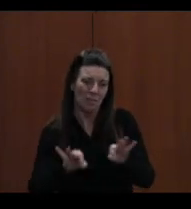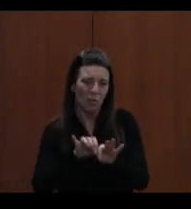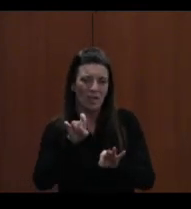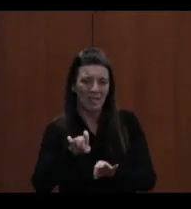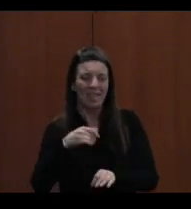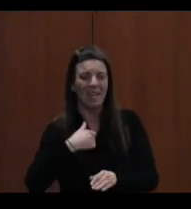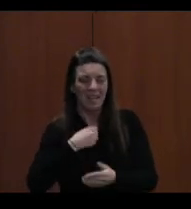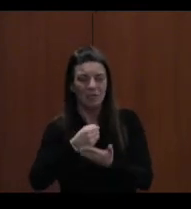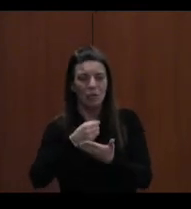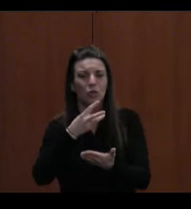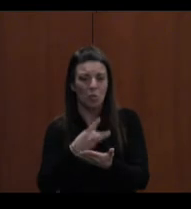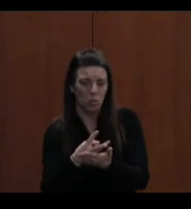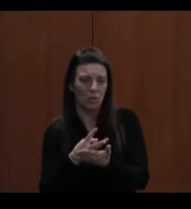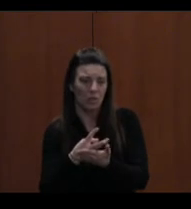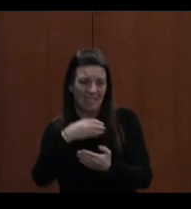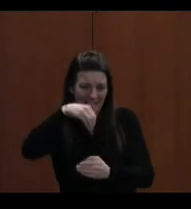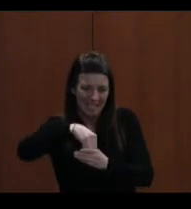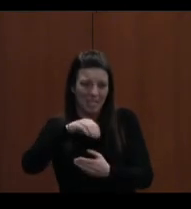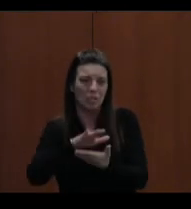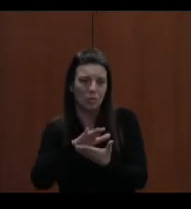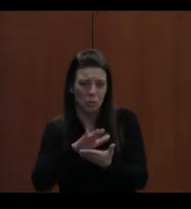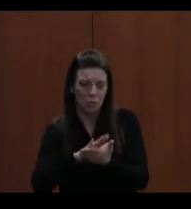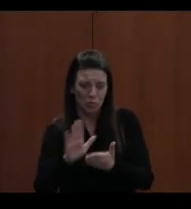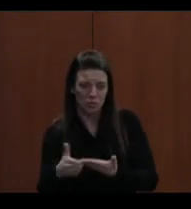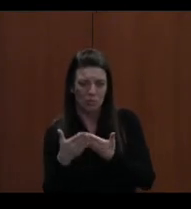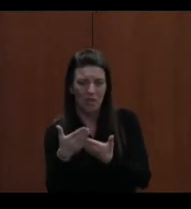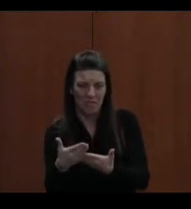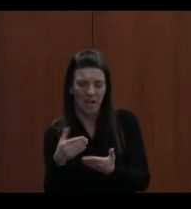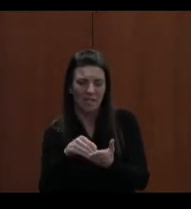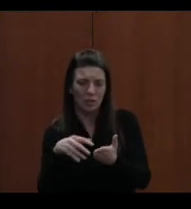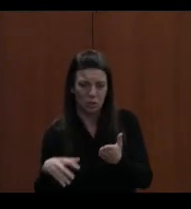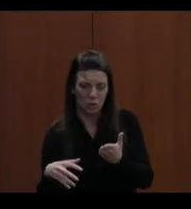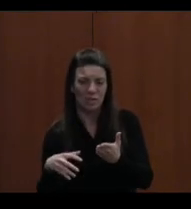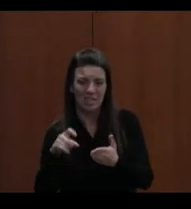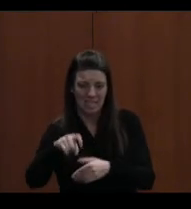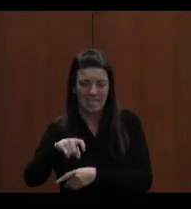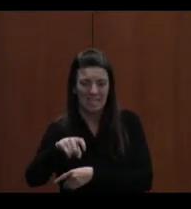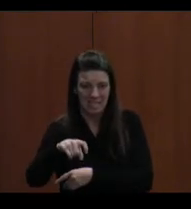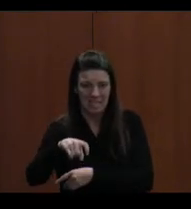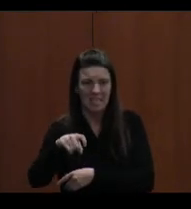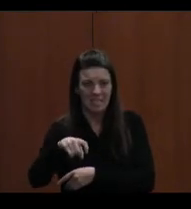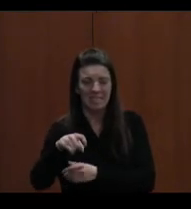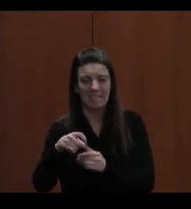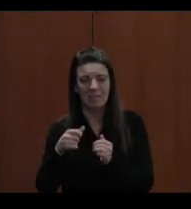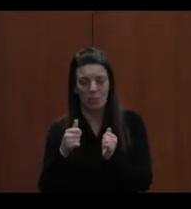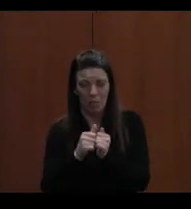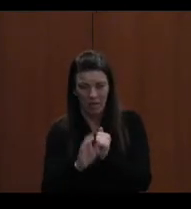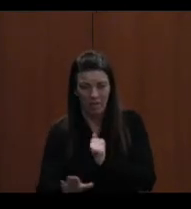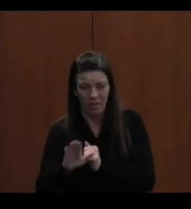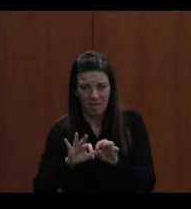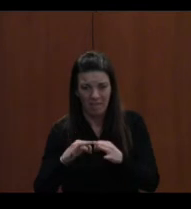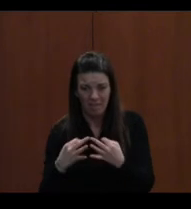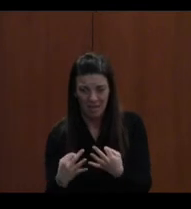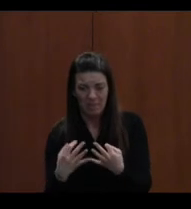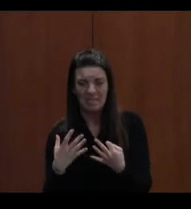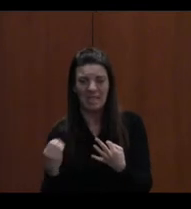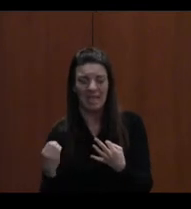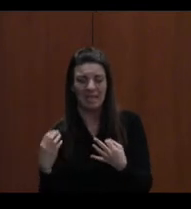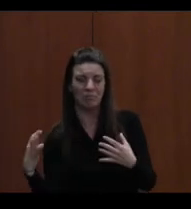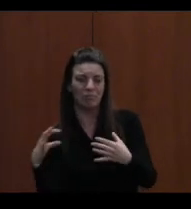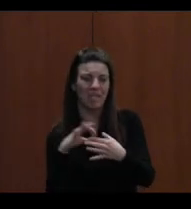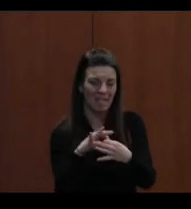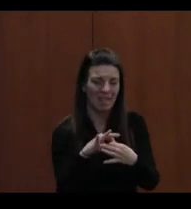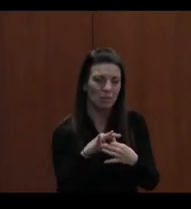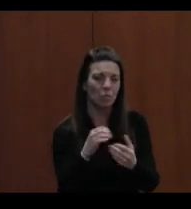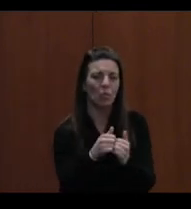important therapeutic services to students and their families, as well as provide linkages and referrals for services outside of WCPS.